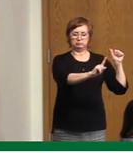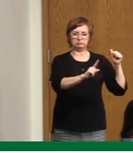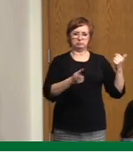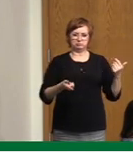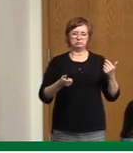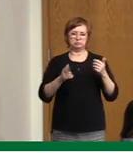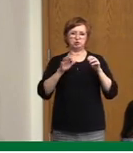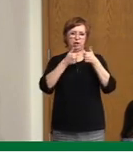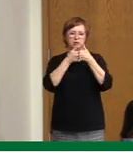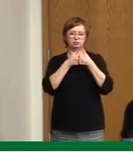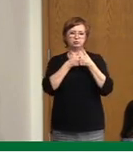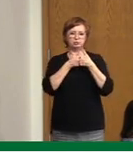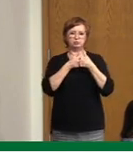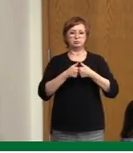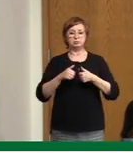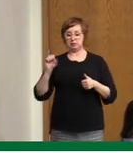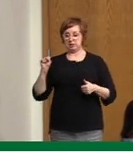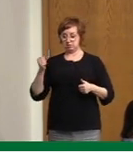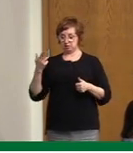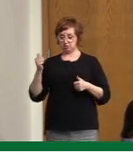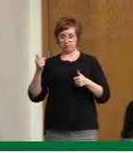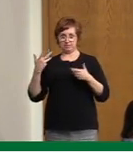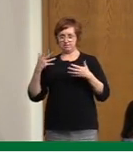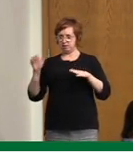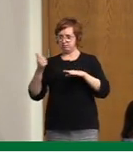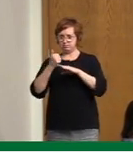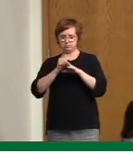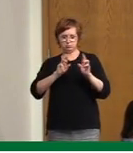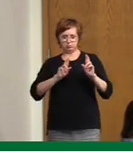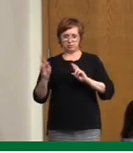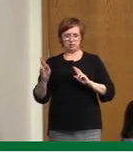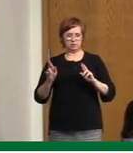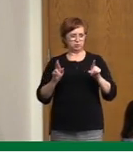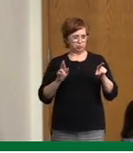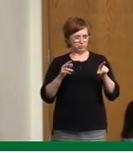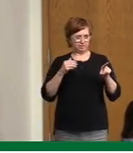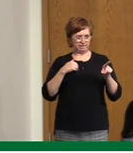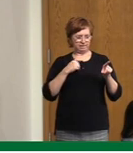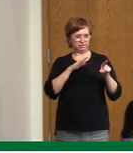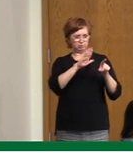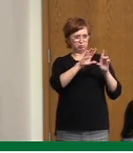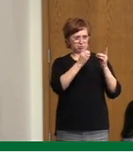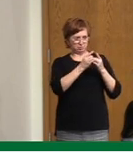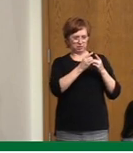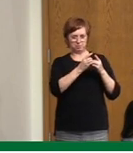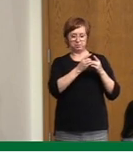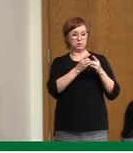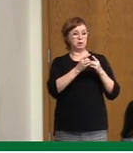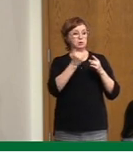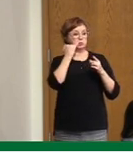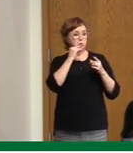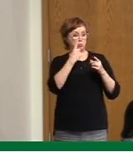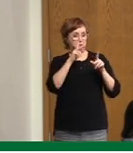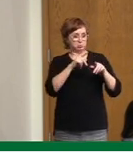if this particular unit goes down, that there is backfill. That's why we're constantly adjusting what we have to do on a daily basis.